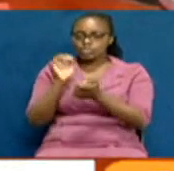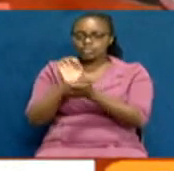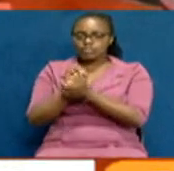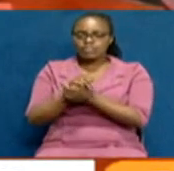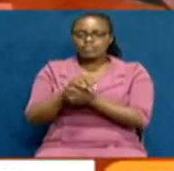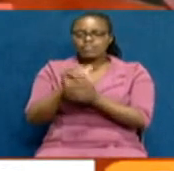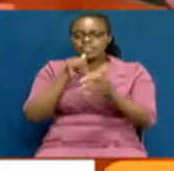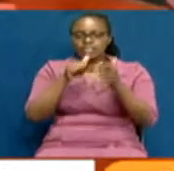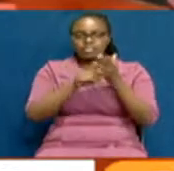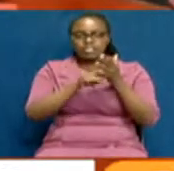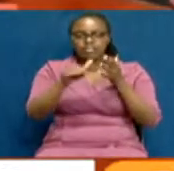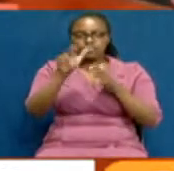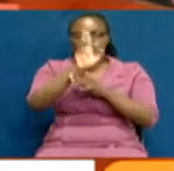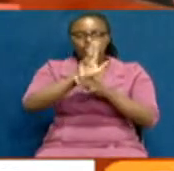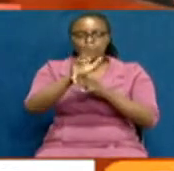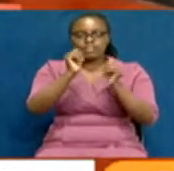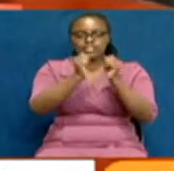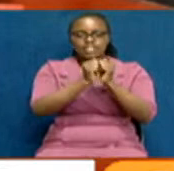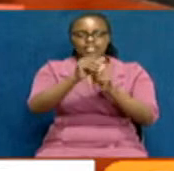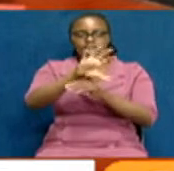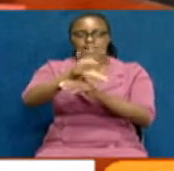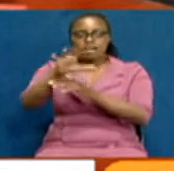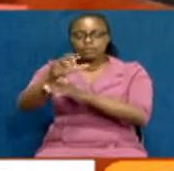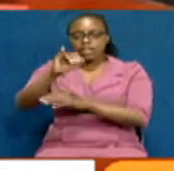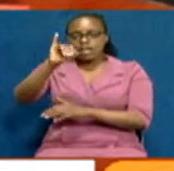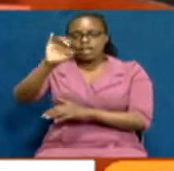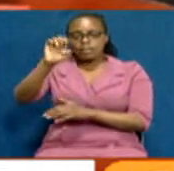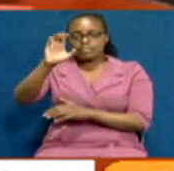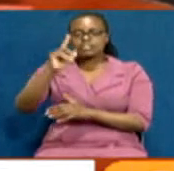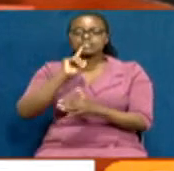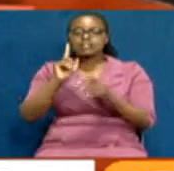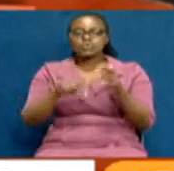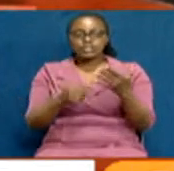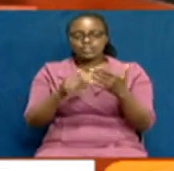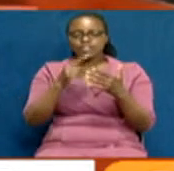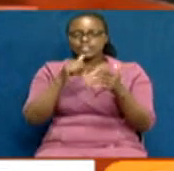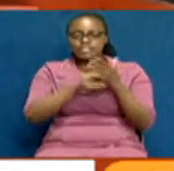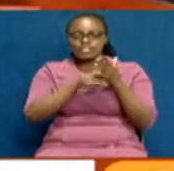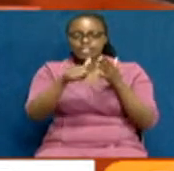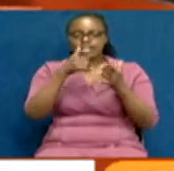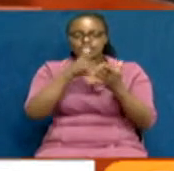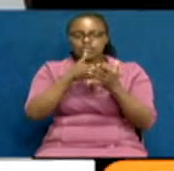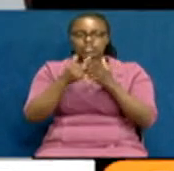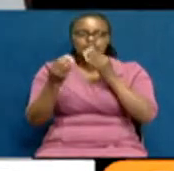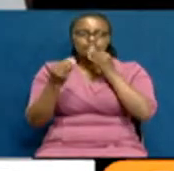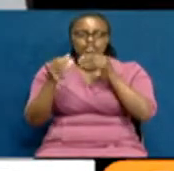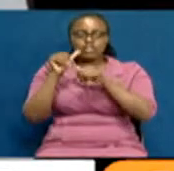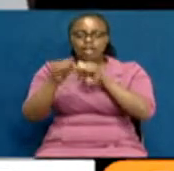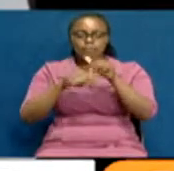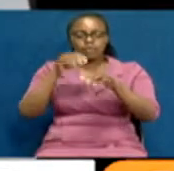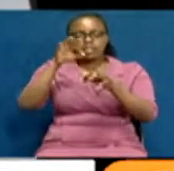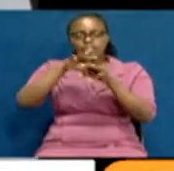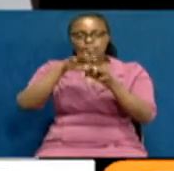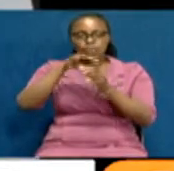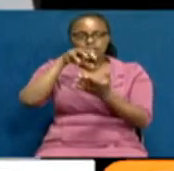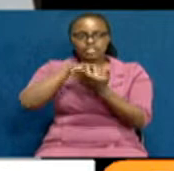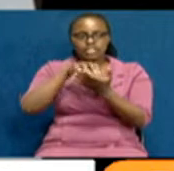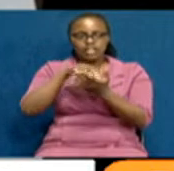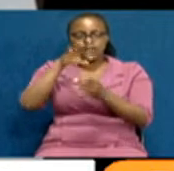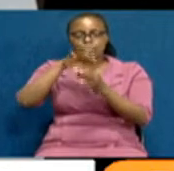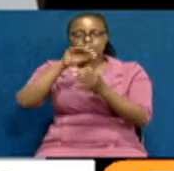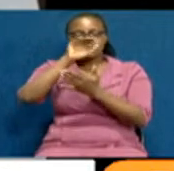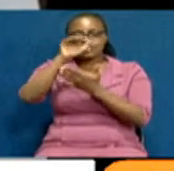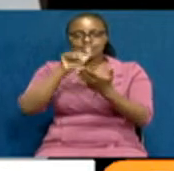stickers were marked for use in 10 counties. The IBC says the stickers contain information on the polling station, polling